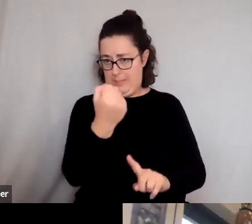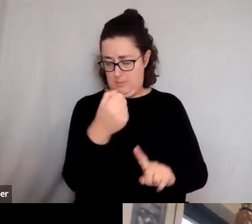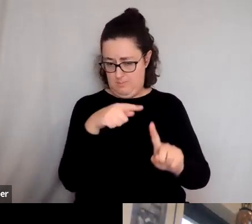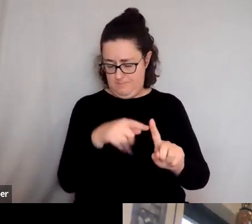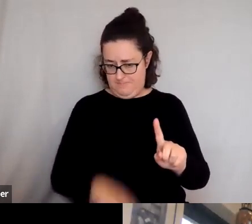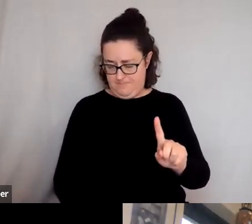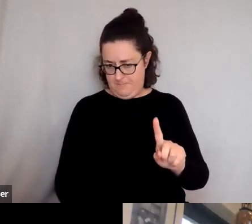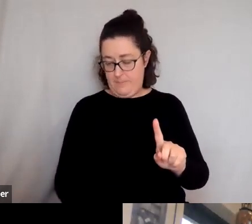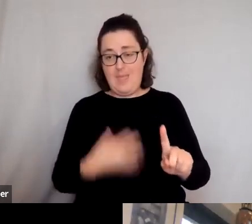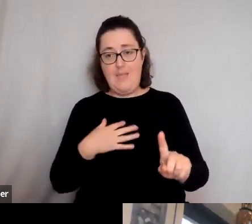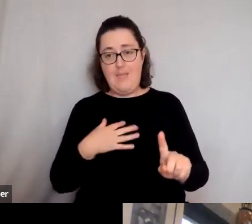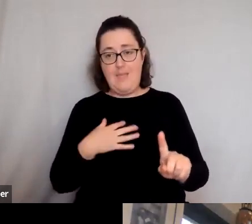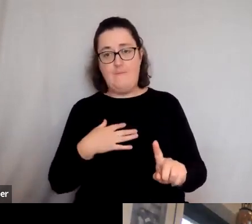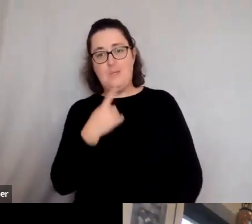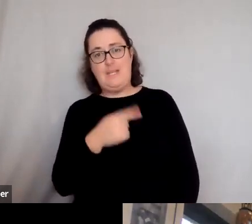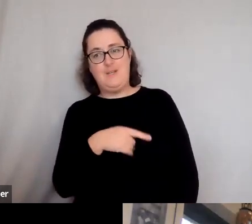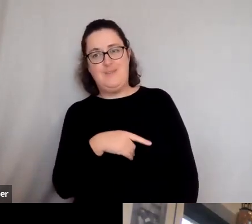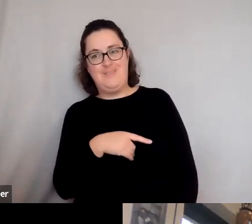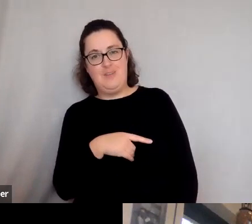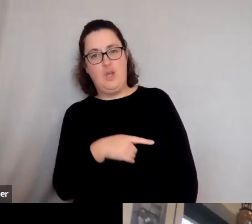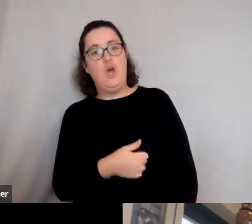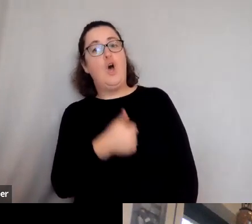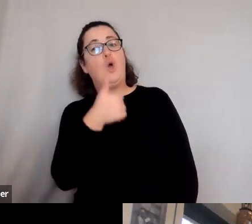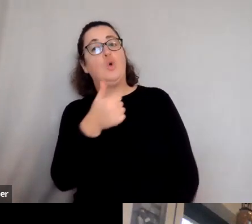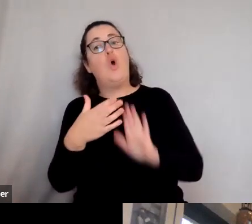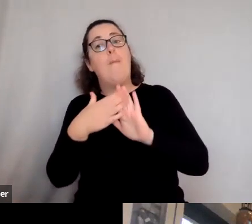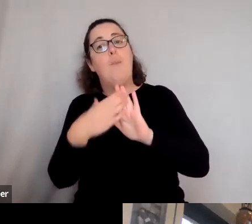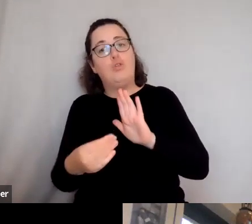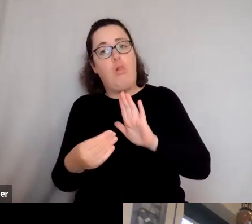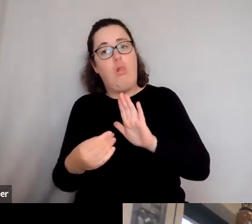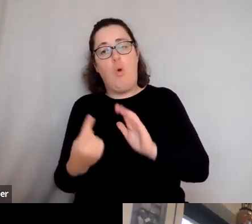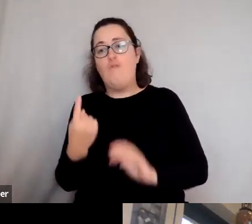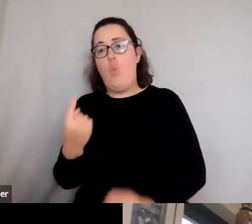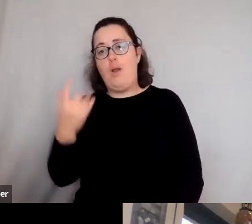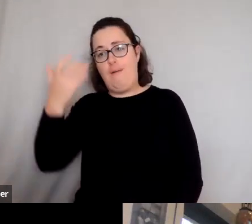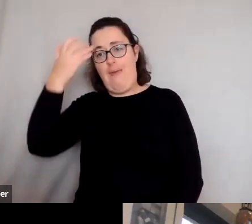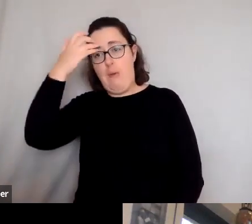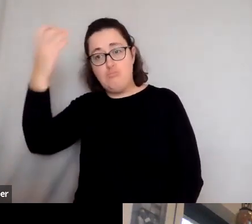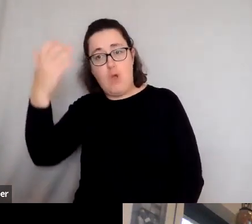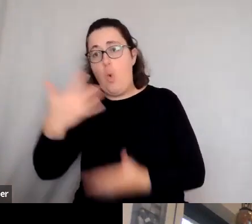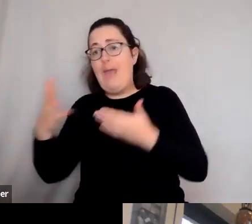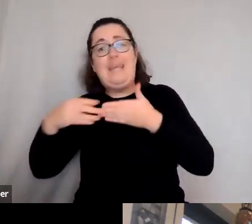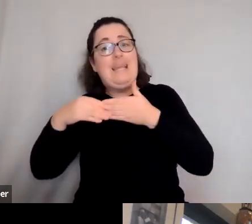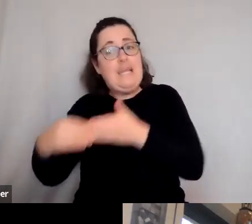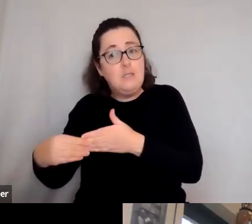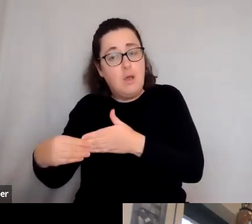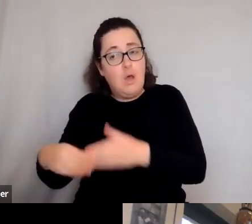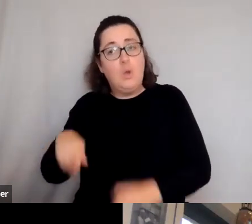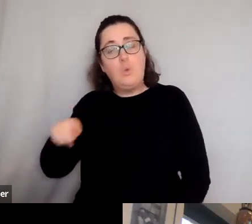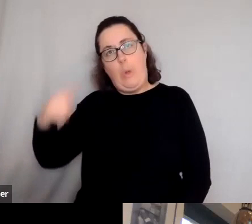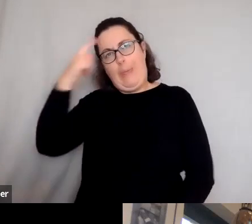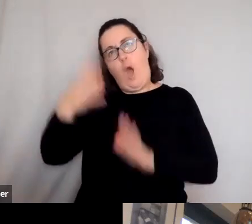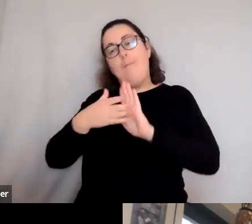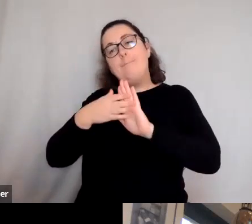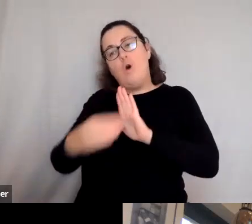took one emperor to look at as a good model, or for any leader for that point of view, is there anybody in particular that you